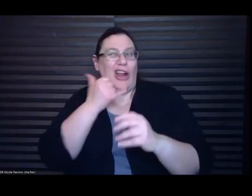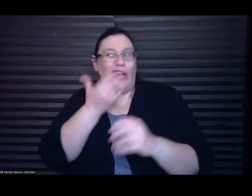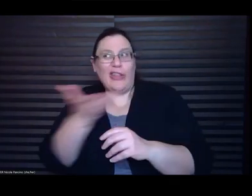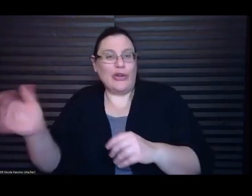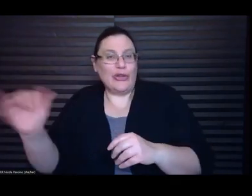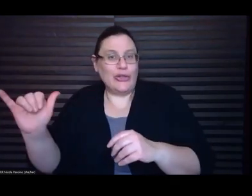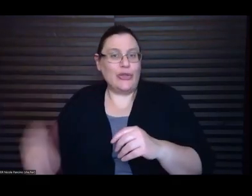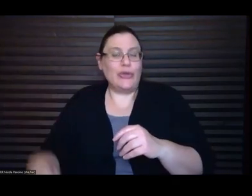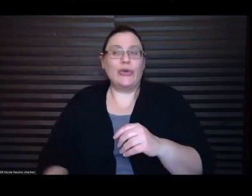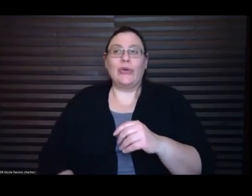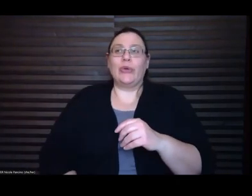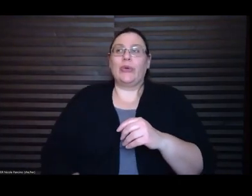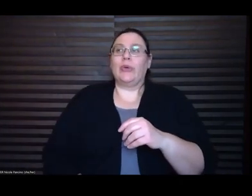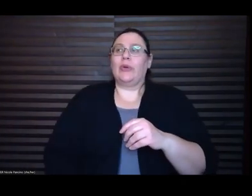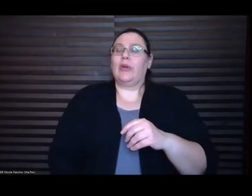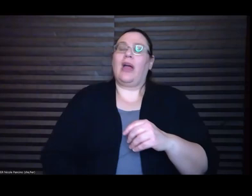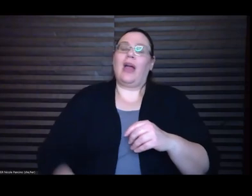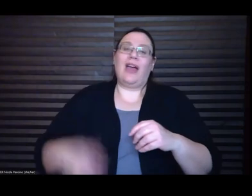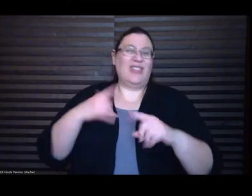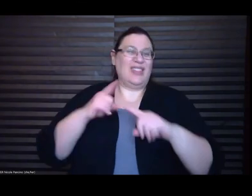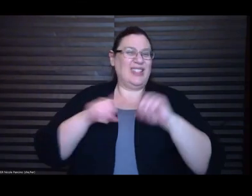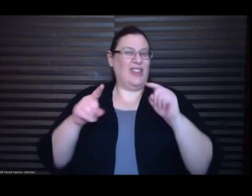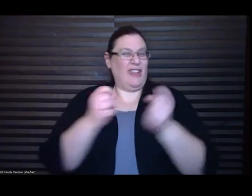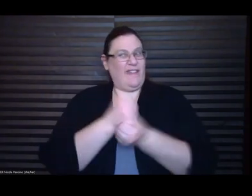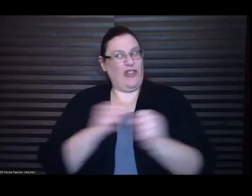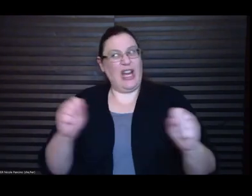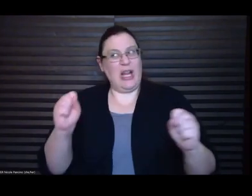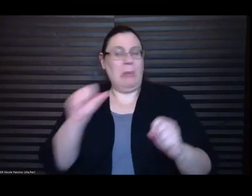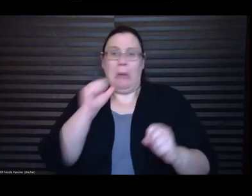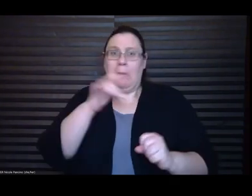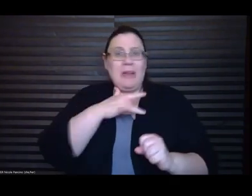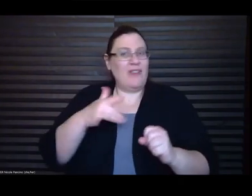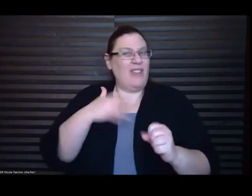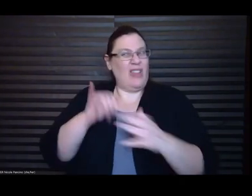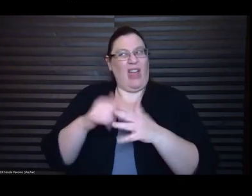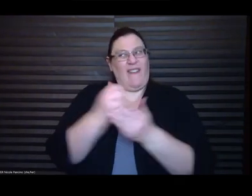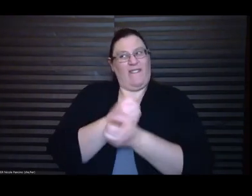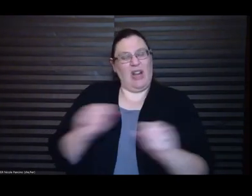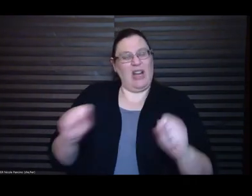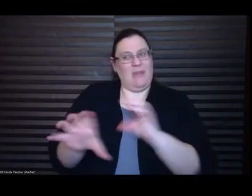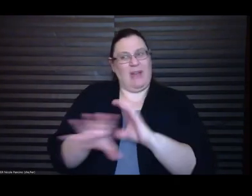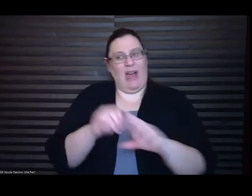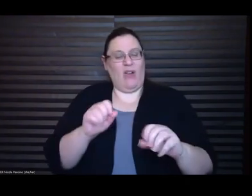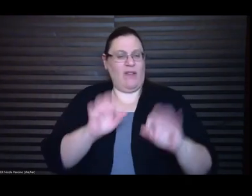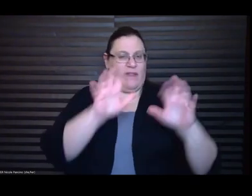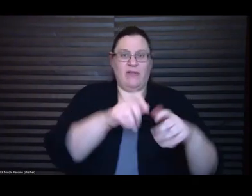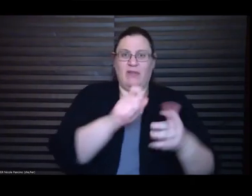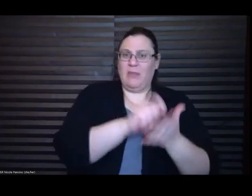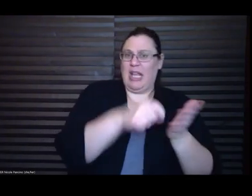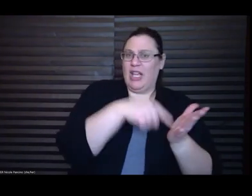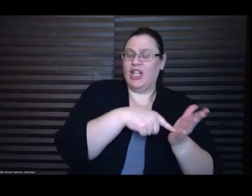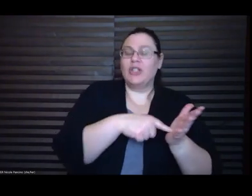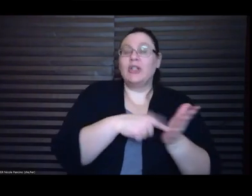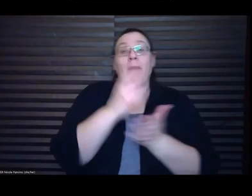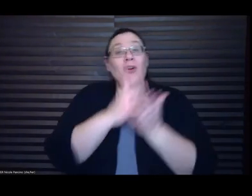outside of the page and and part of that safety was the sense of privacy